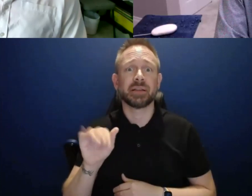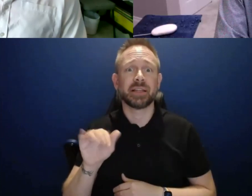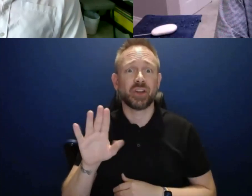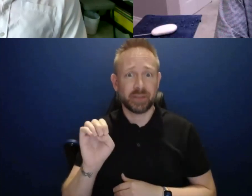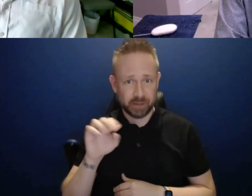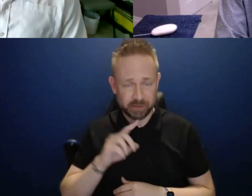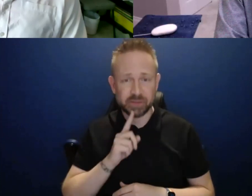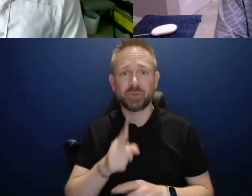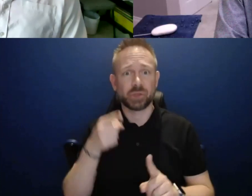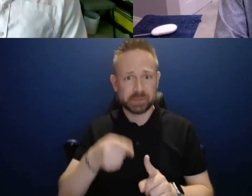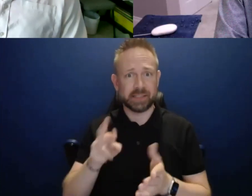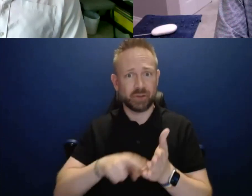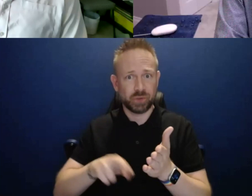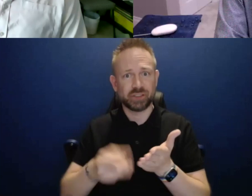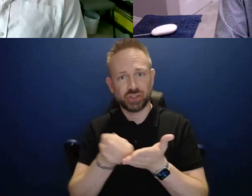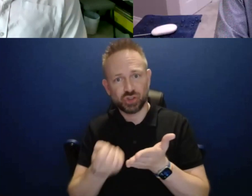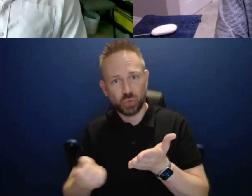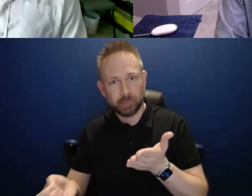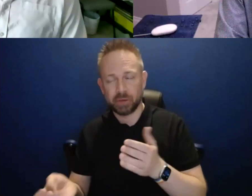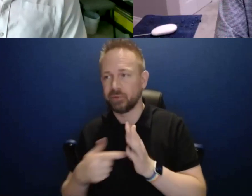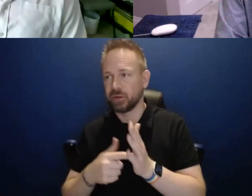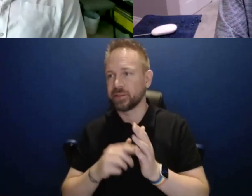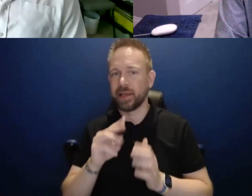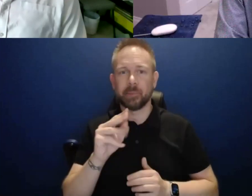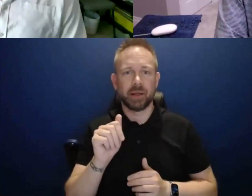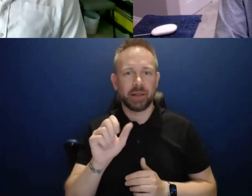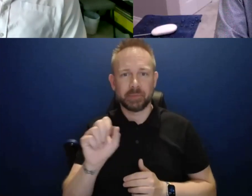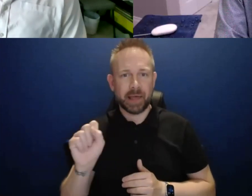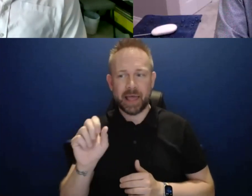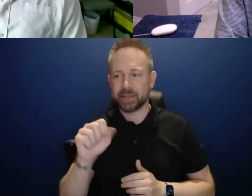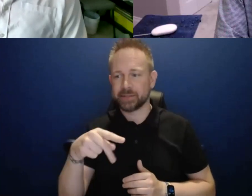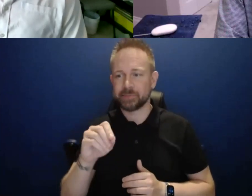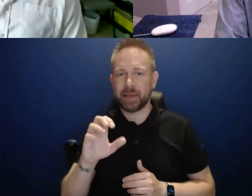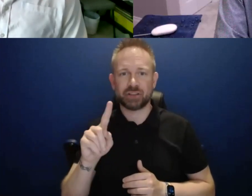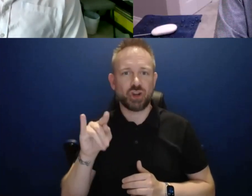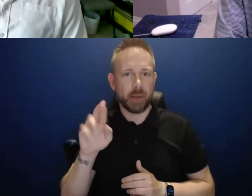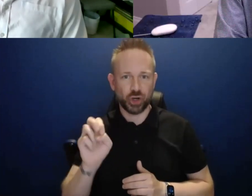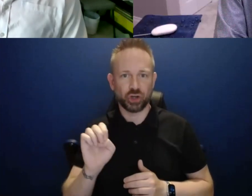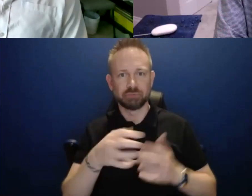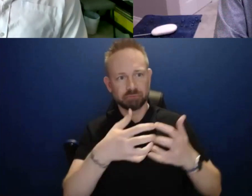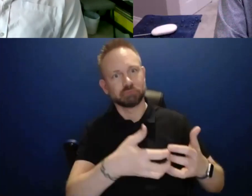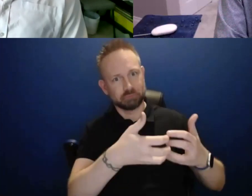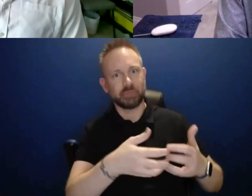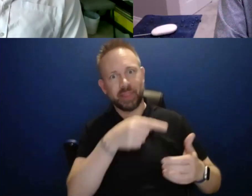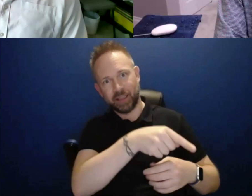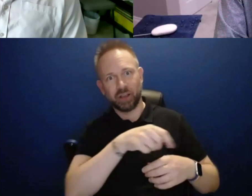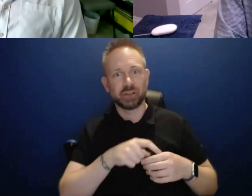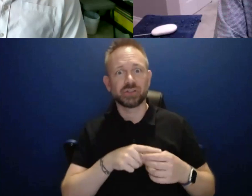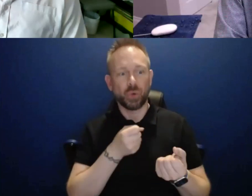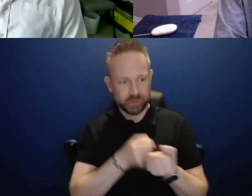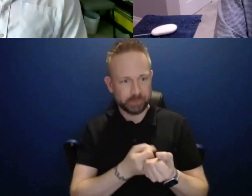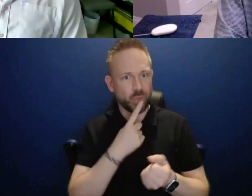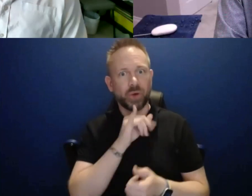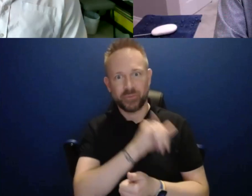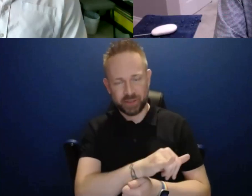research equipment. So if you've got a mass spec that that's sitting in a research lab, absolutely the support for that mass spec